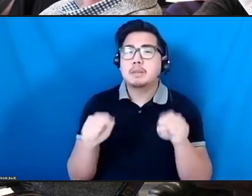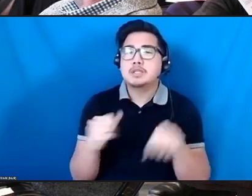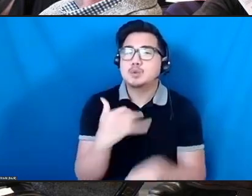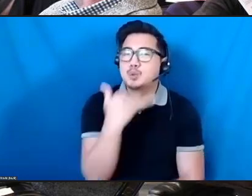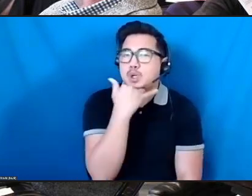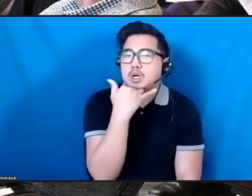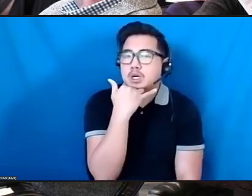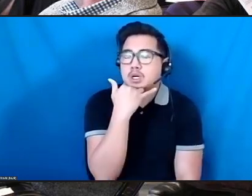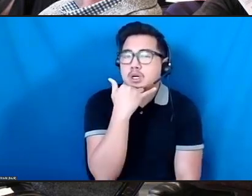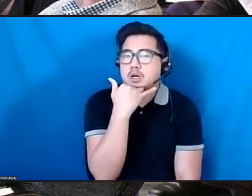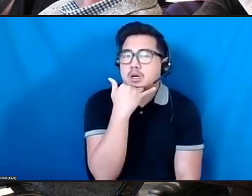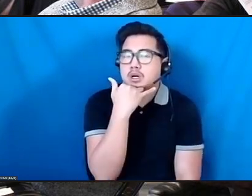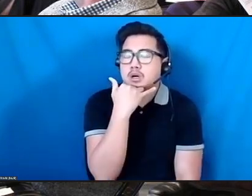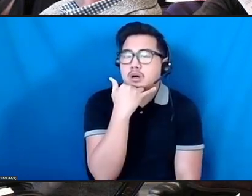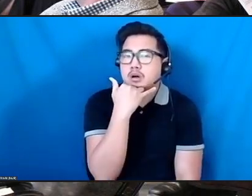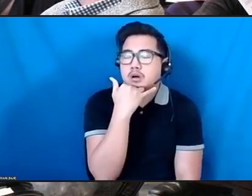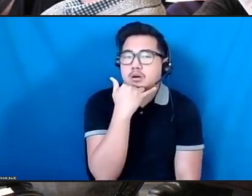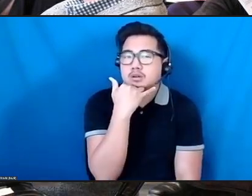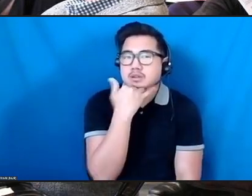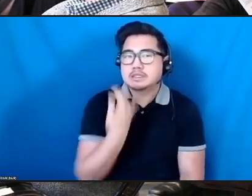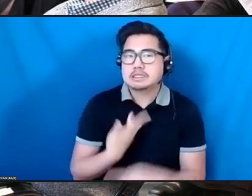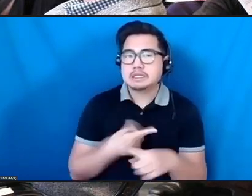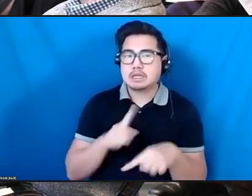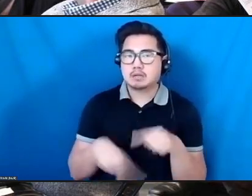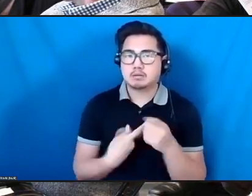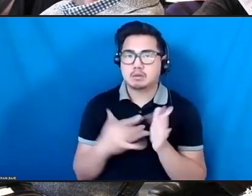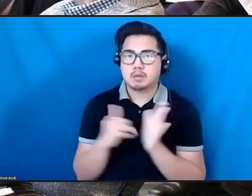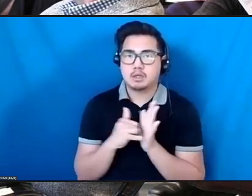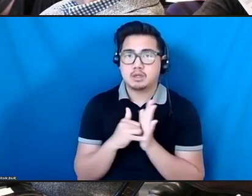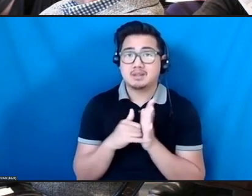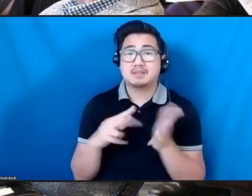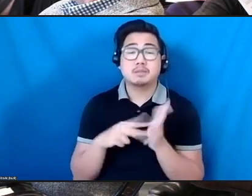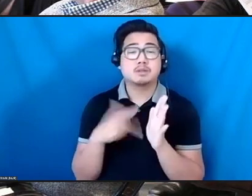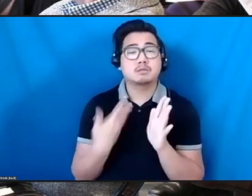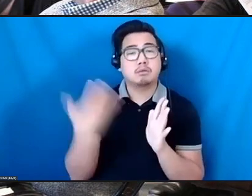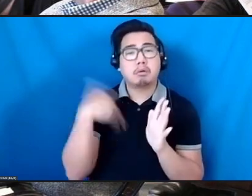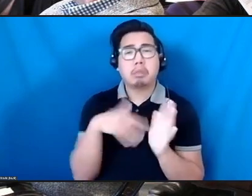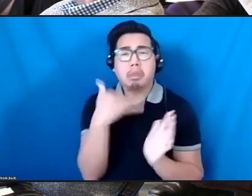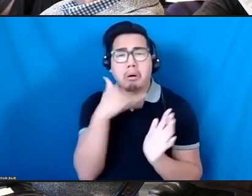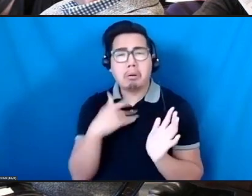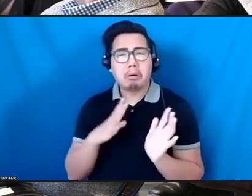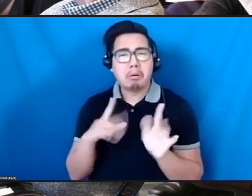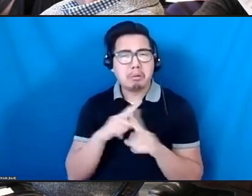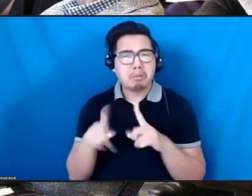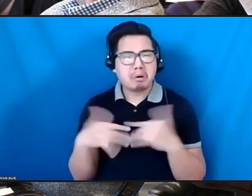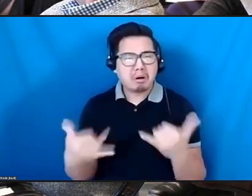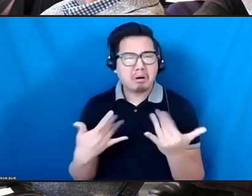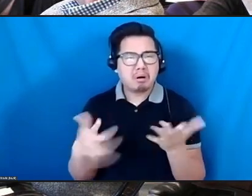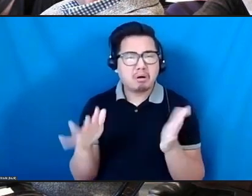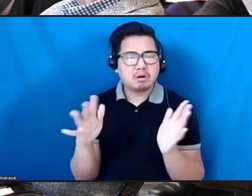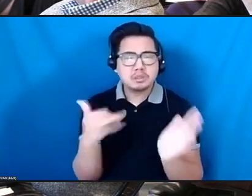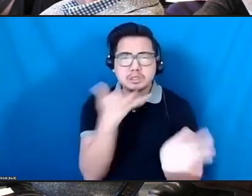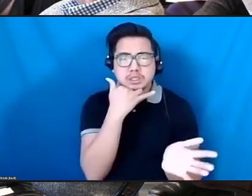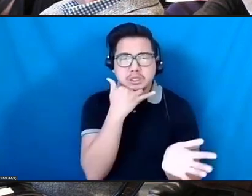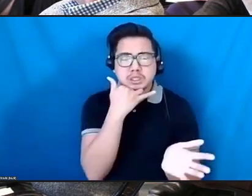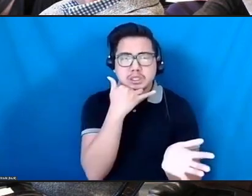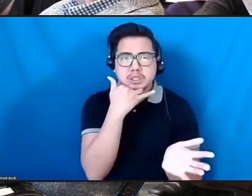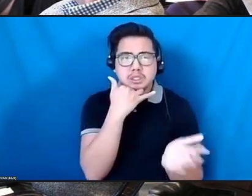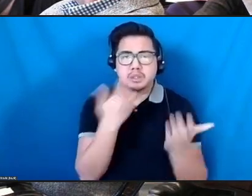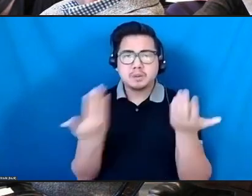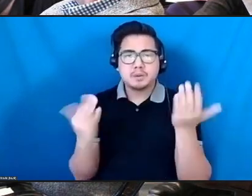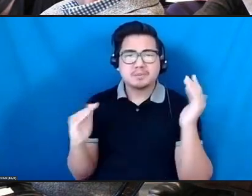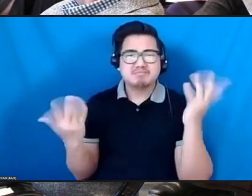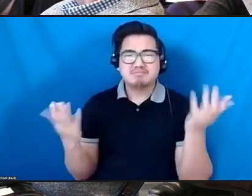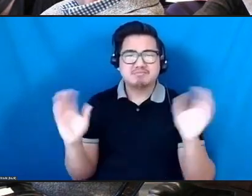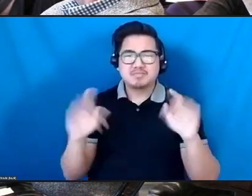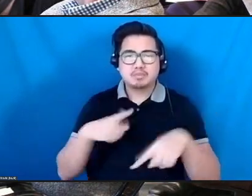to risk taking with an artist when they know they're proven over here is that there is no room for error anymore. And